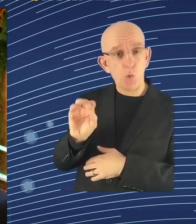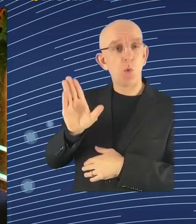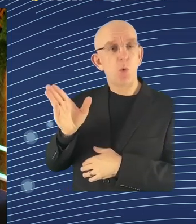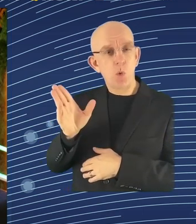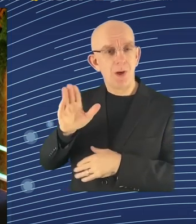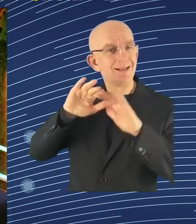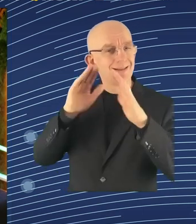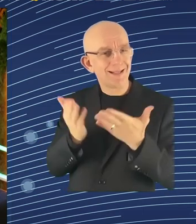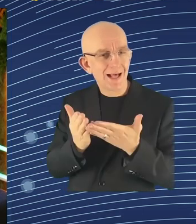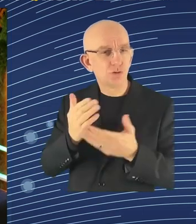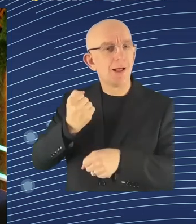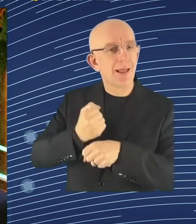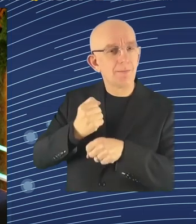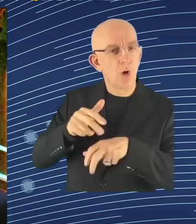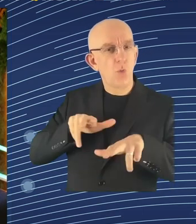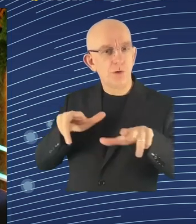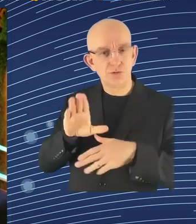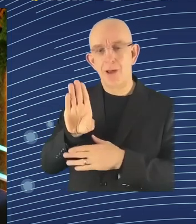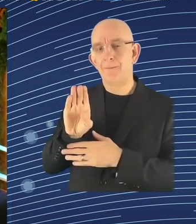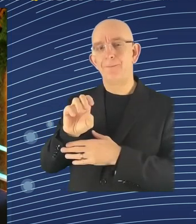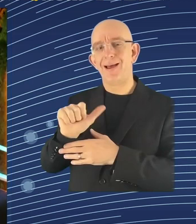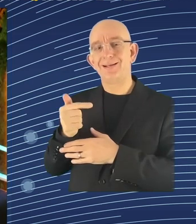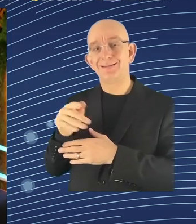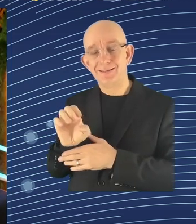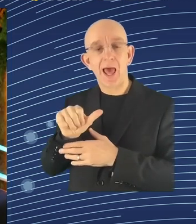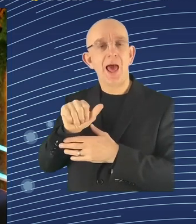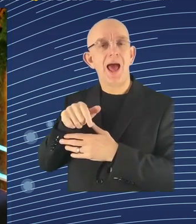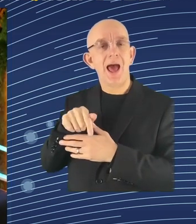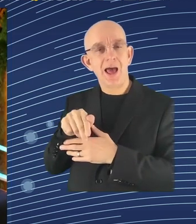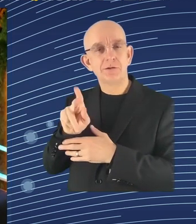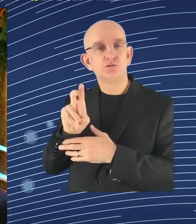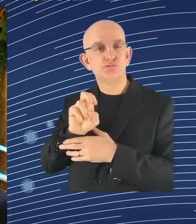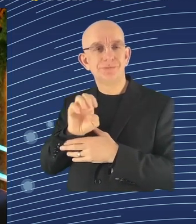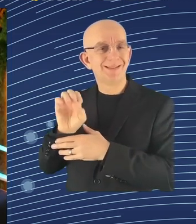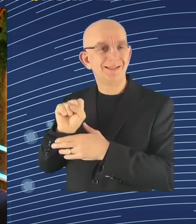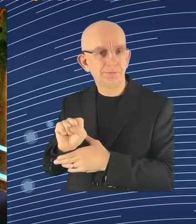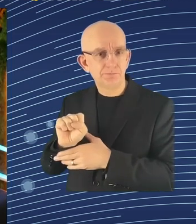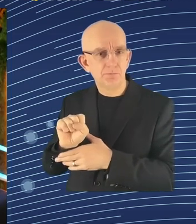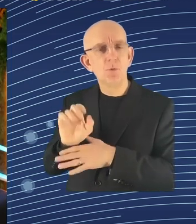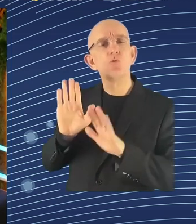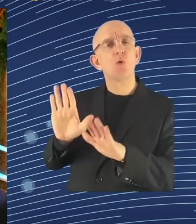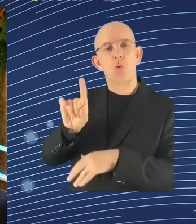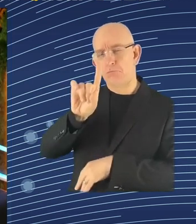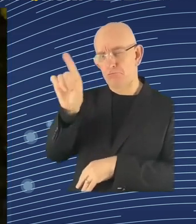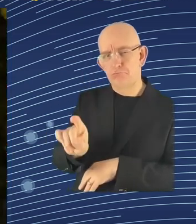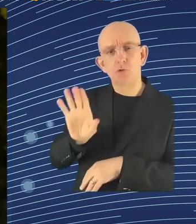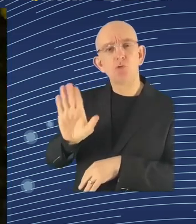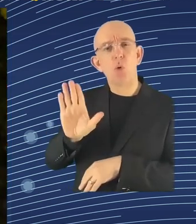and how Europe is moving on the regulation of AI in particular when it relates to worker rights?